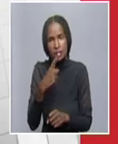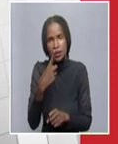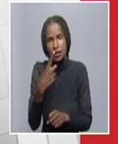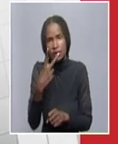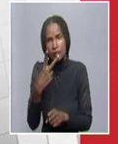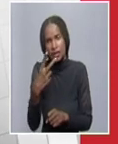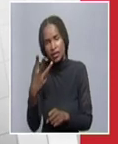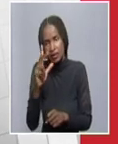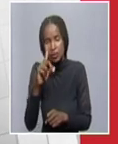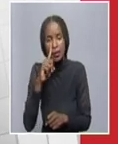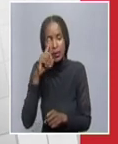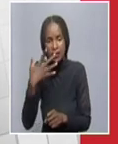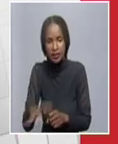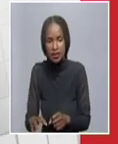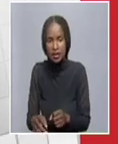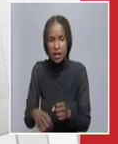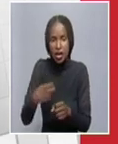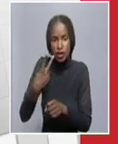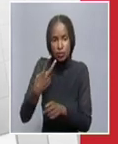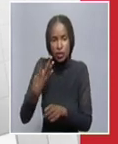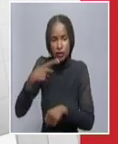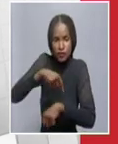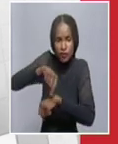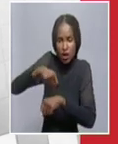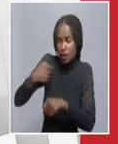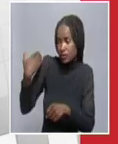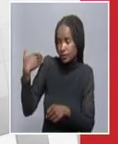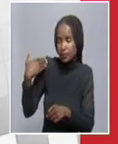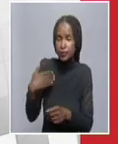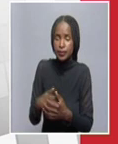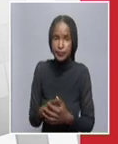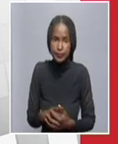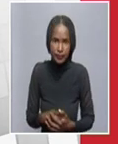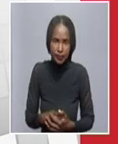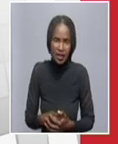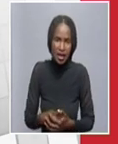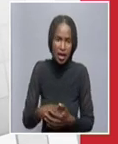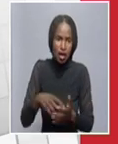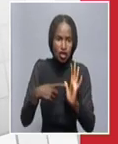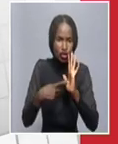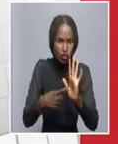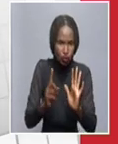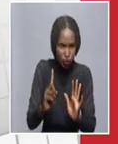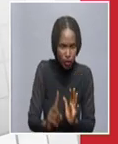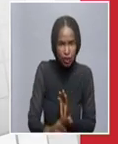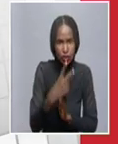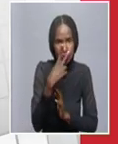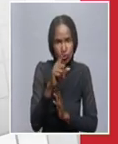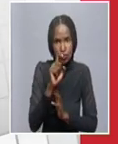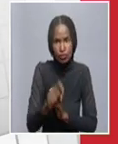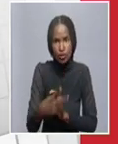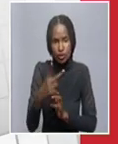results in the last 24 hours reporting cycle, representing 2.2%